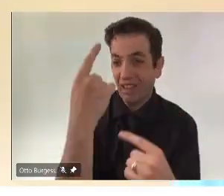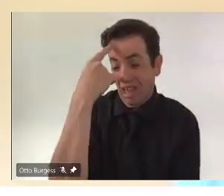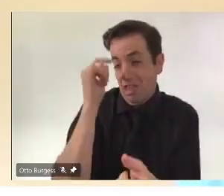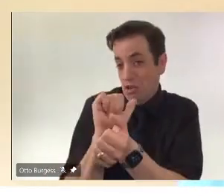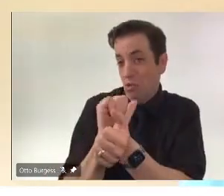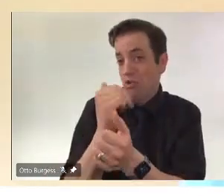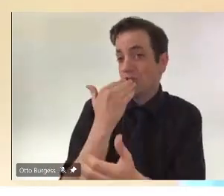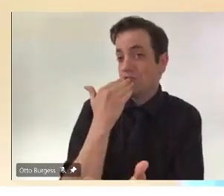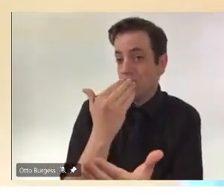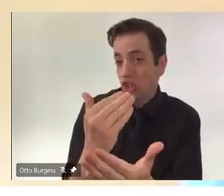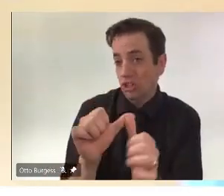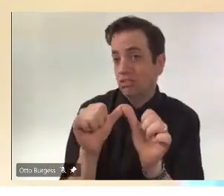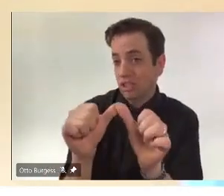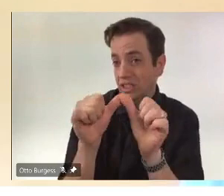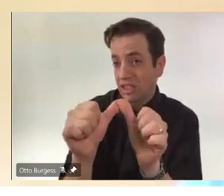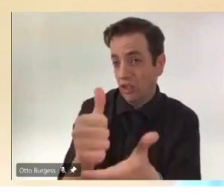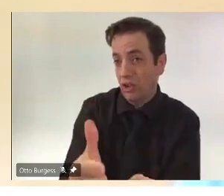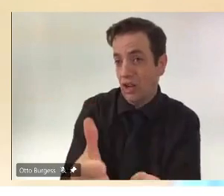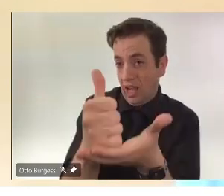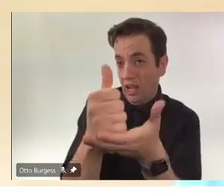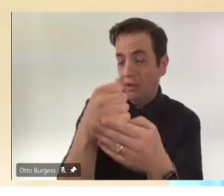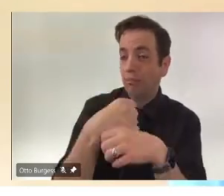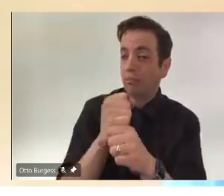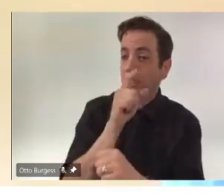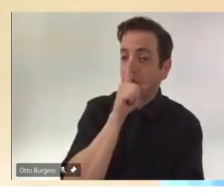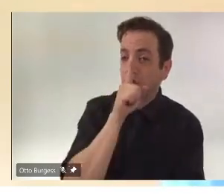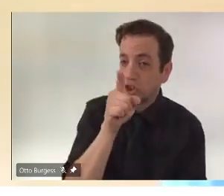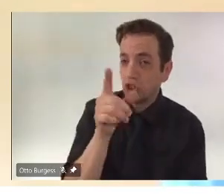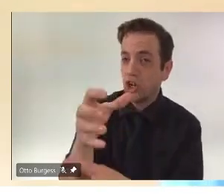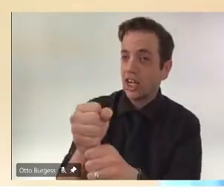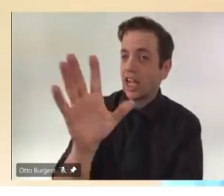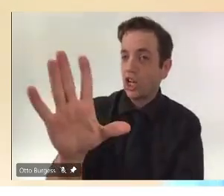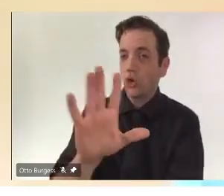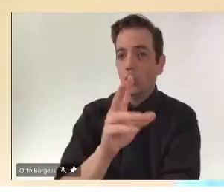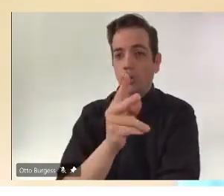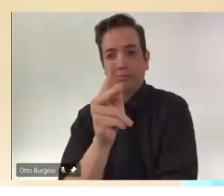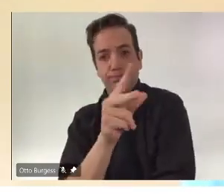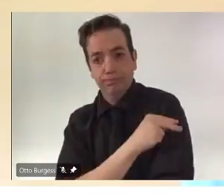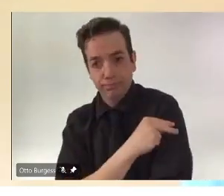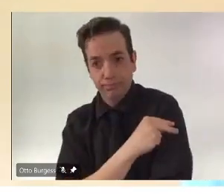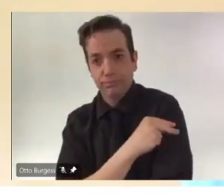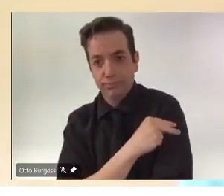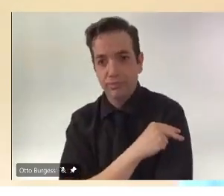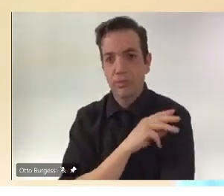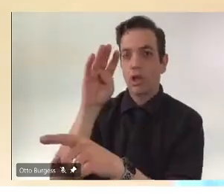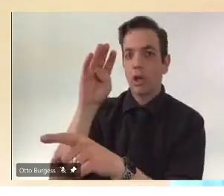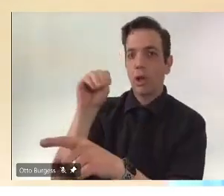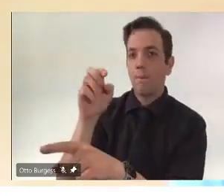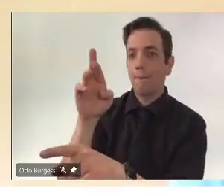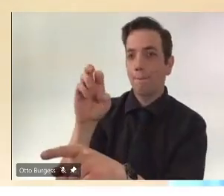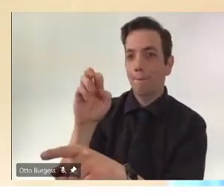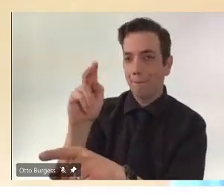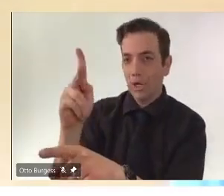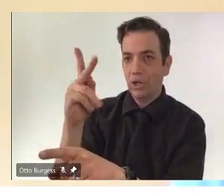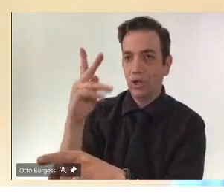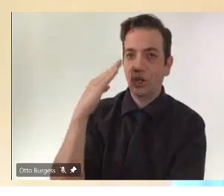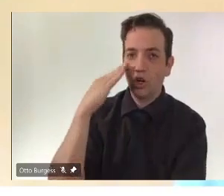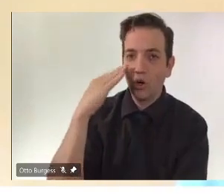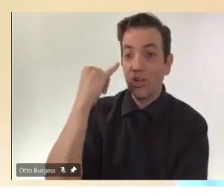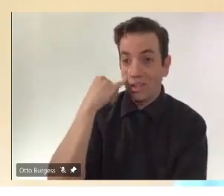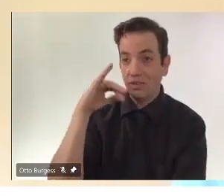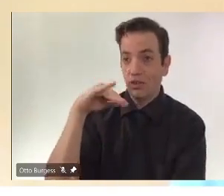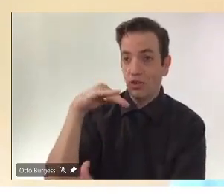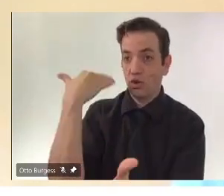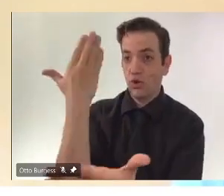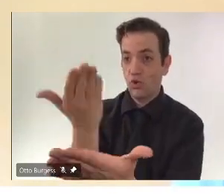get vaccinated if you haven't already. And Scott can confirm. But, you know, if you are at a campsite and that's where you become eligible,